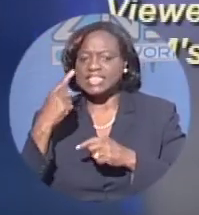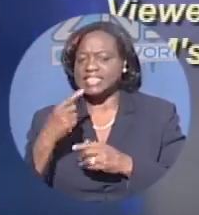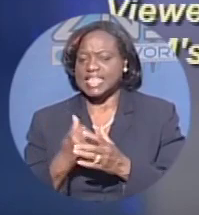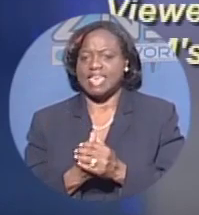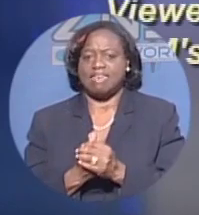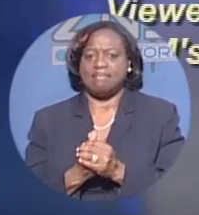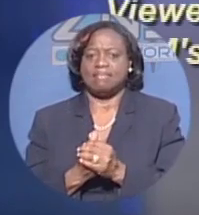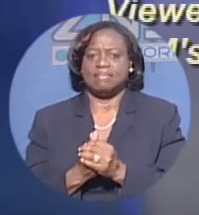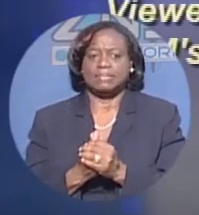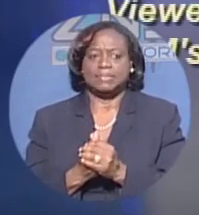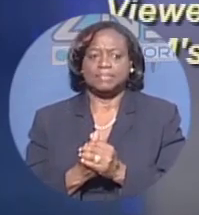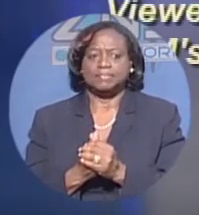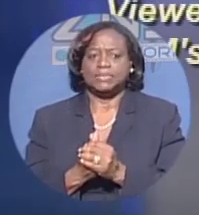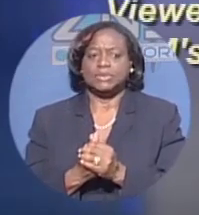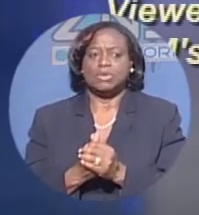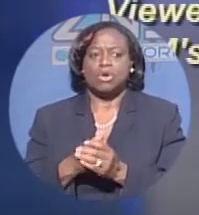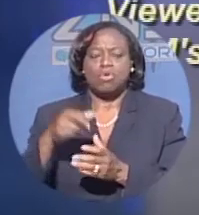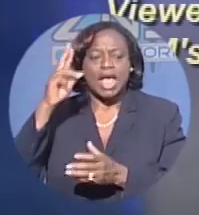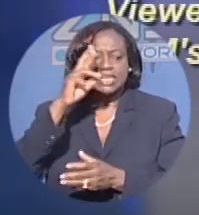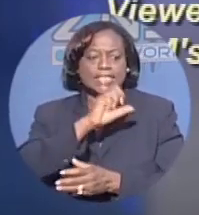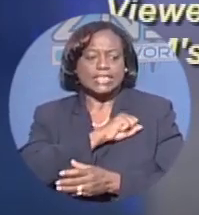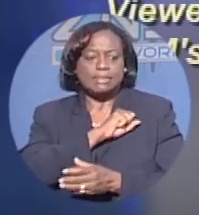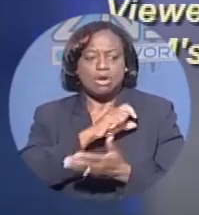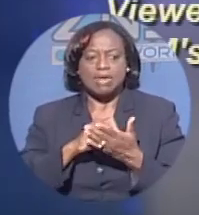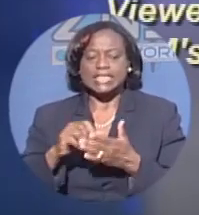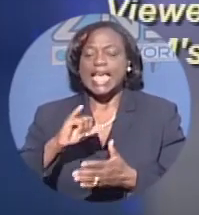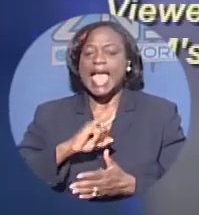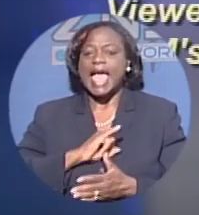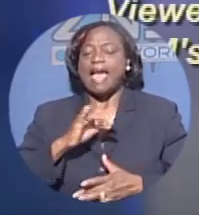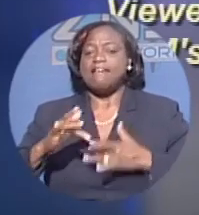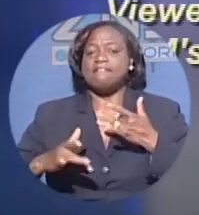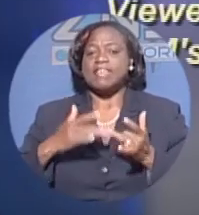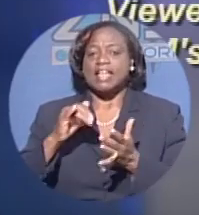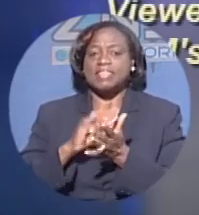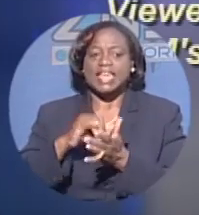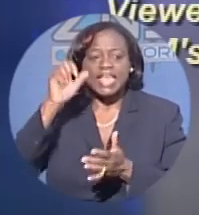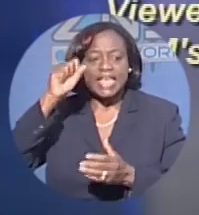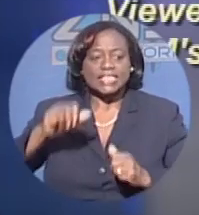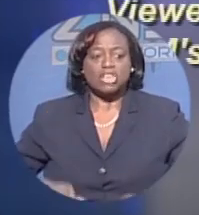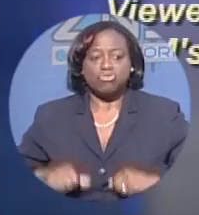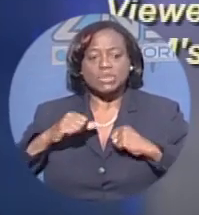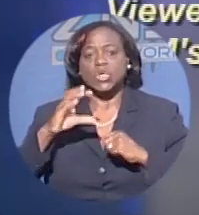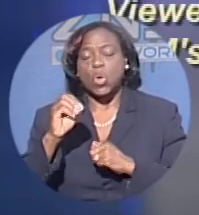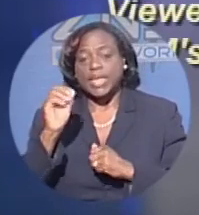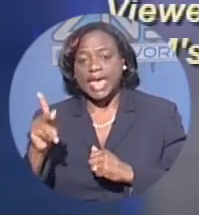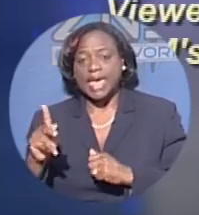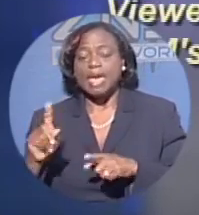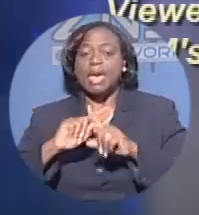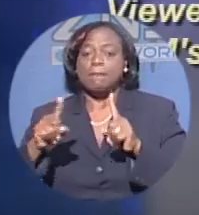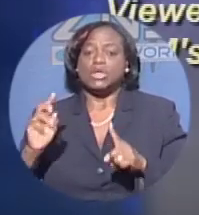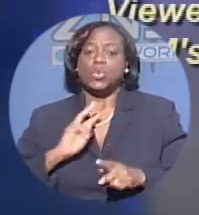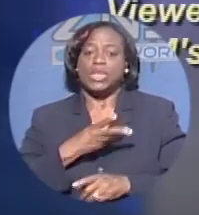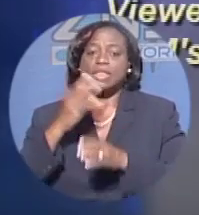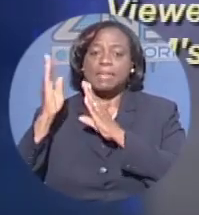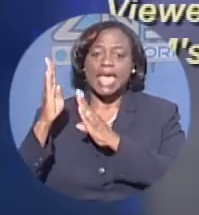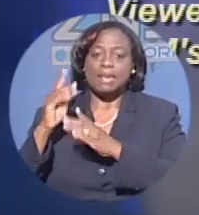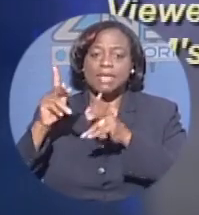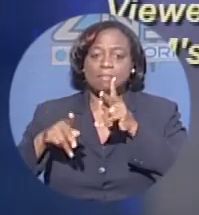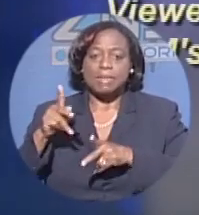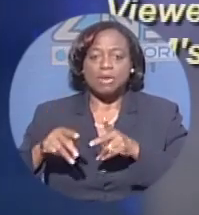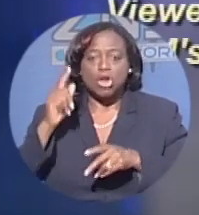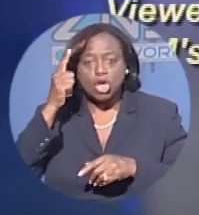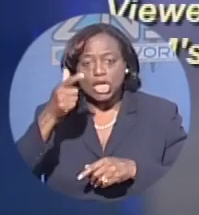Minister's address on crime. Ray Angelo Seymour writes, felt that his address was okay, but we the Bahamian people are just looking to see